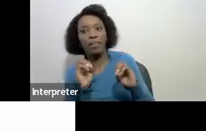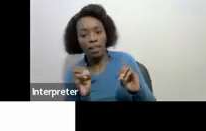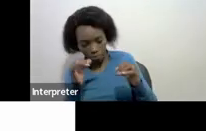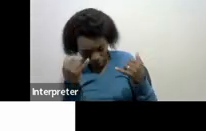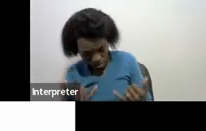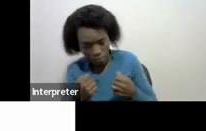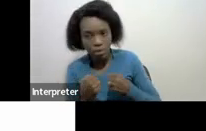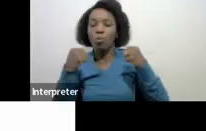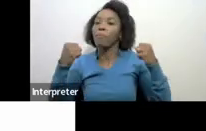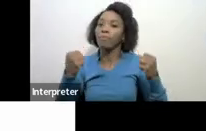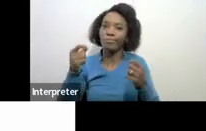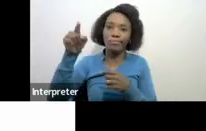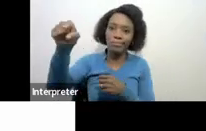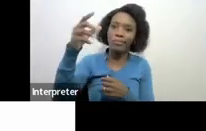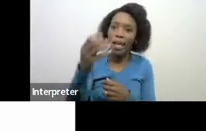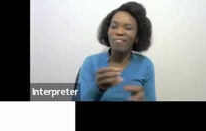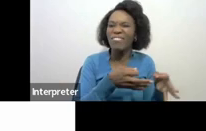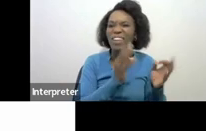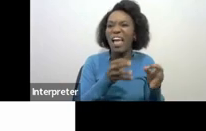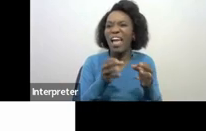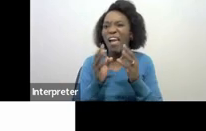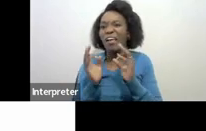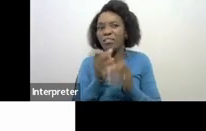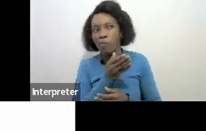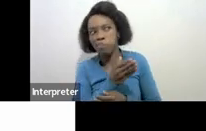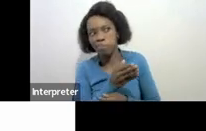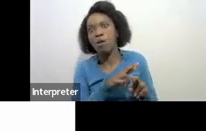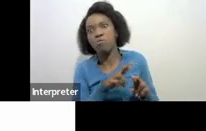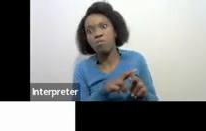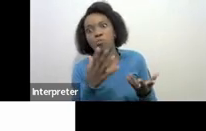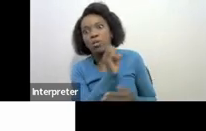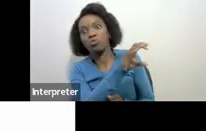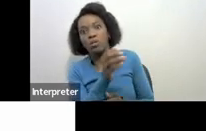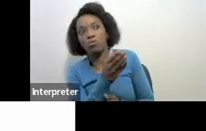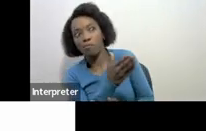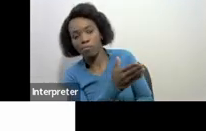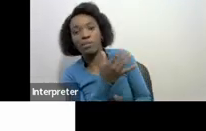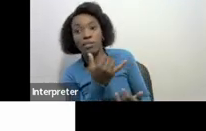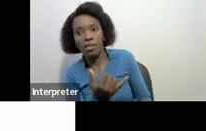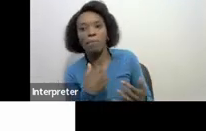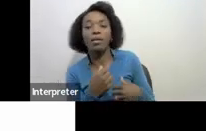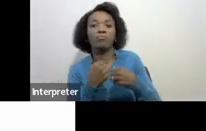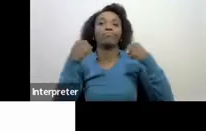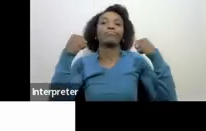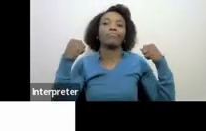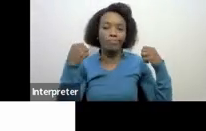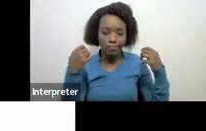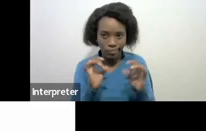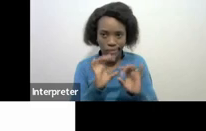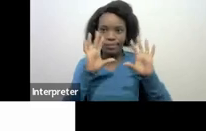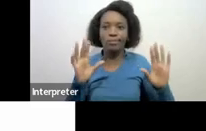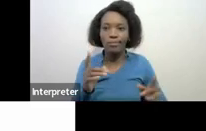I have these flats in Soweto now it's time to come and